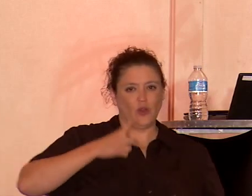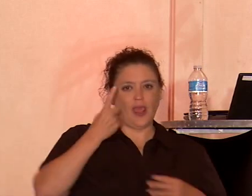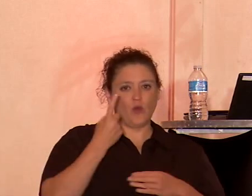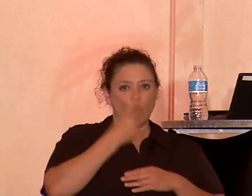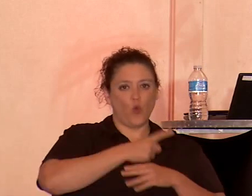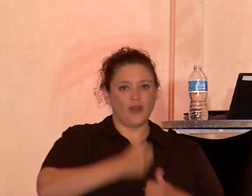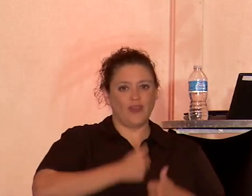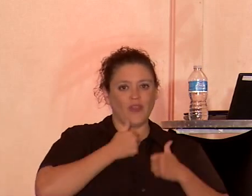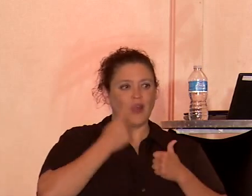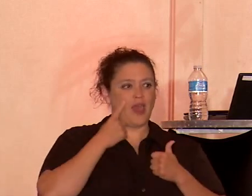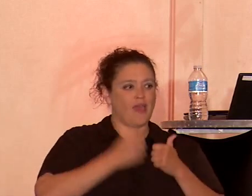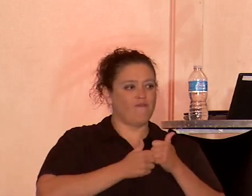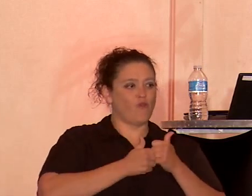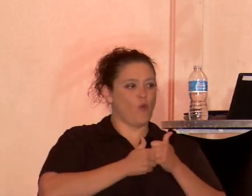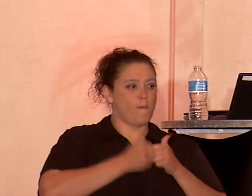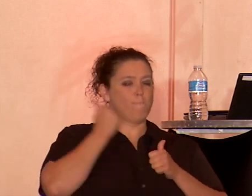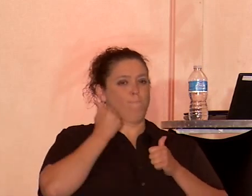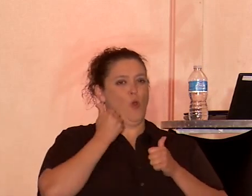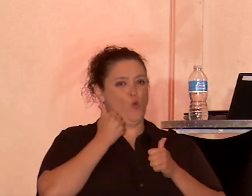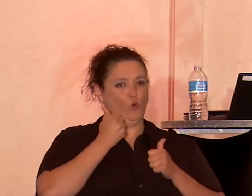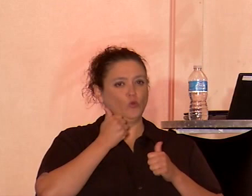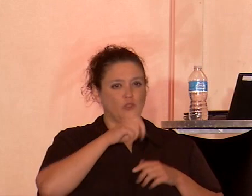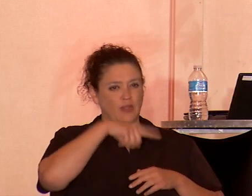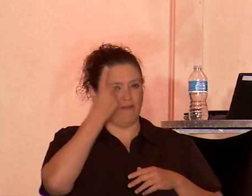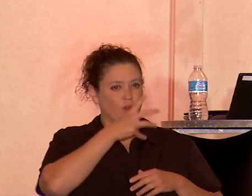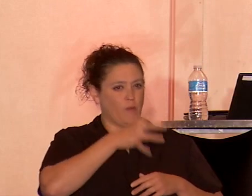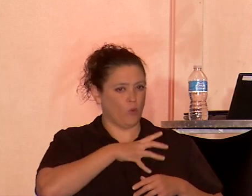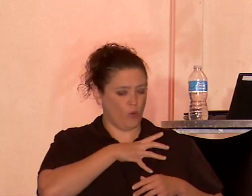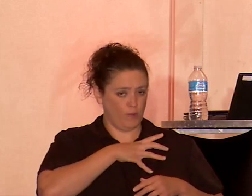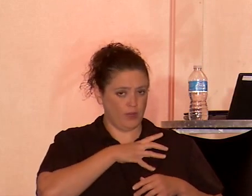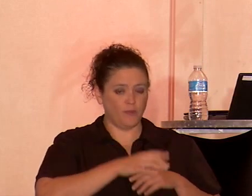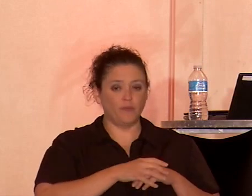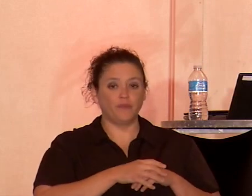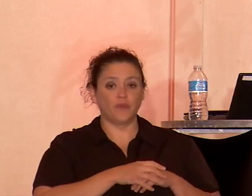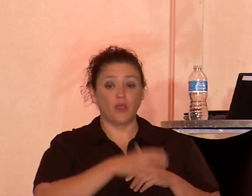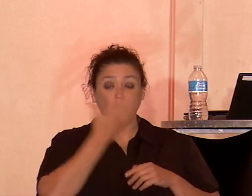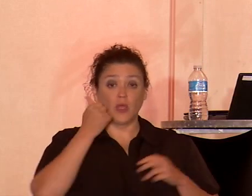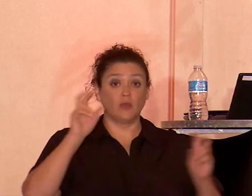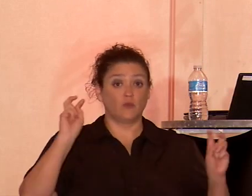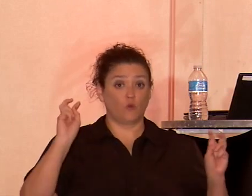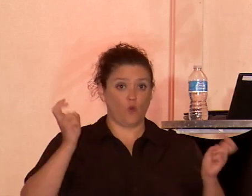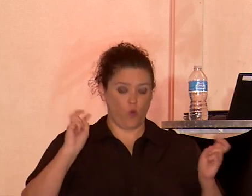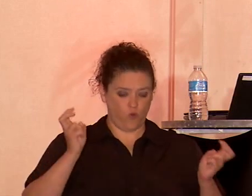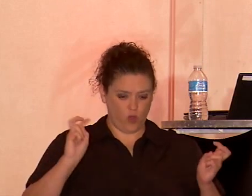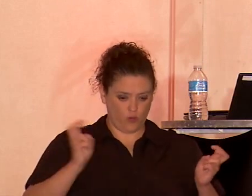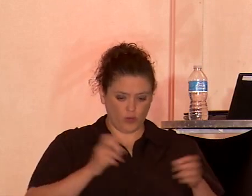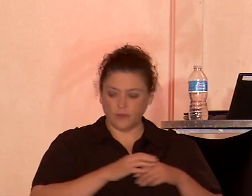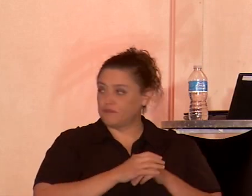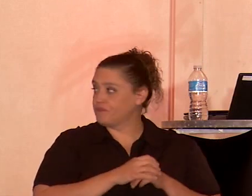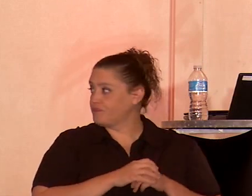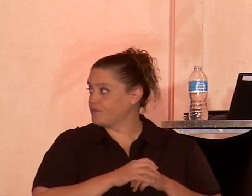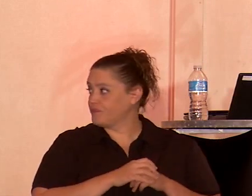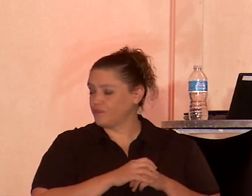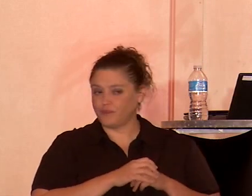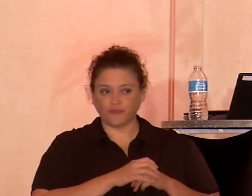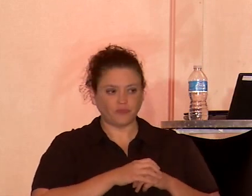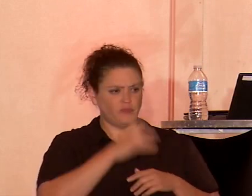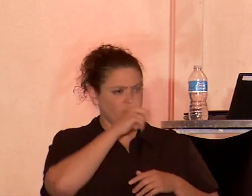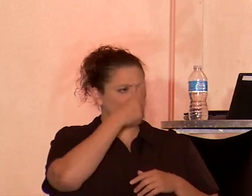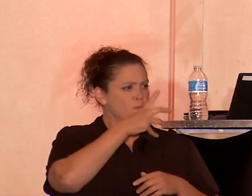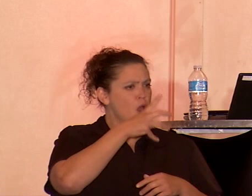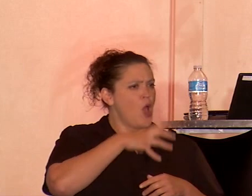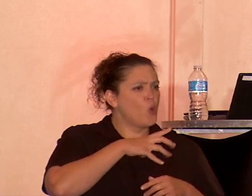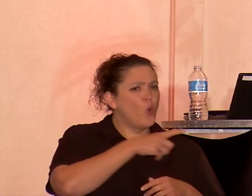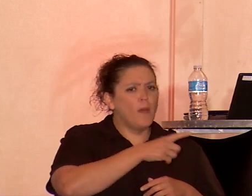for most average, ordinary African-American women. Because to quote bell hooks, black women's